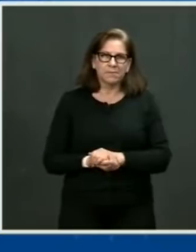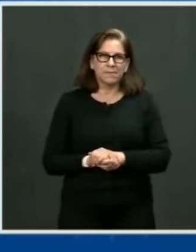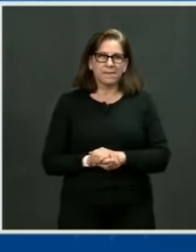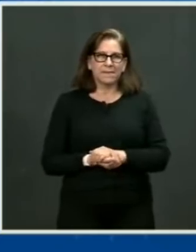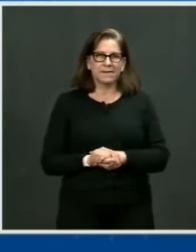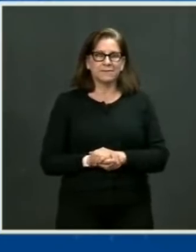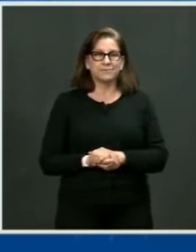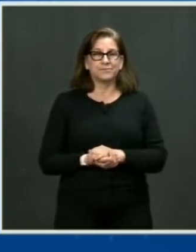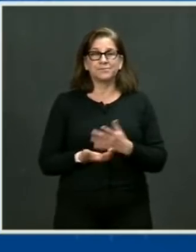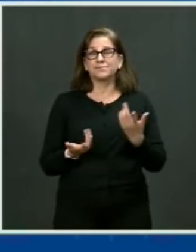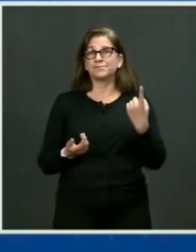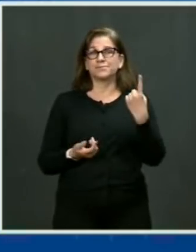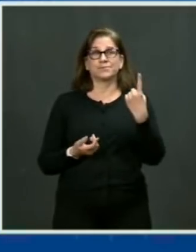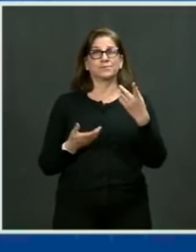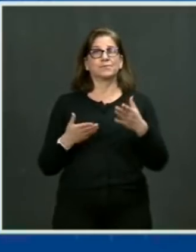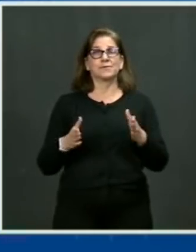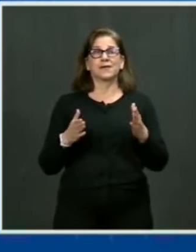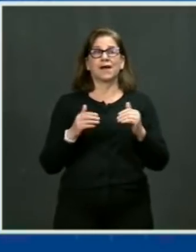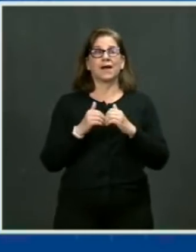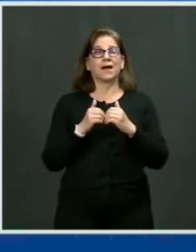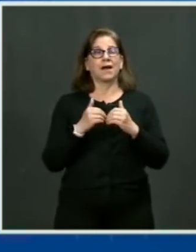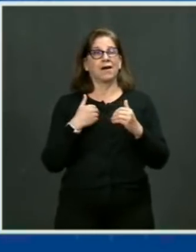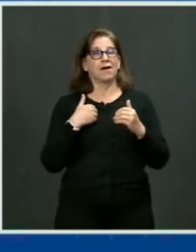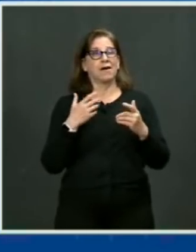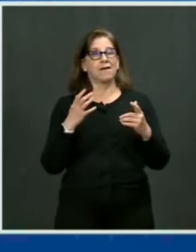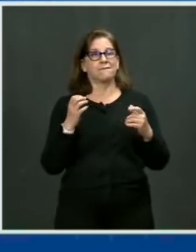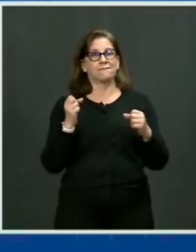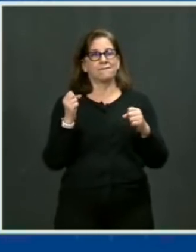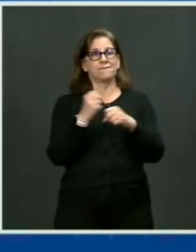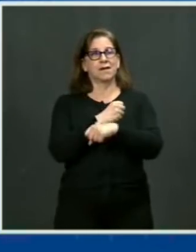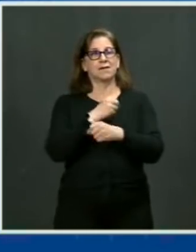that is exempt from being sued.